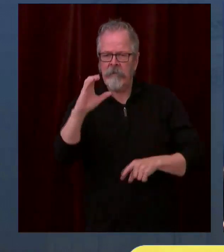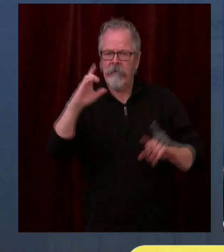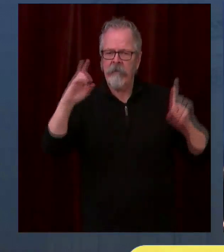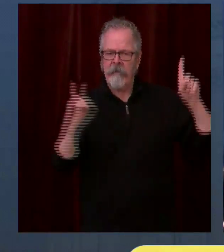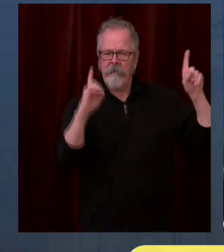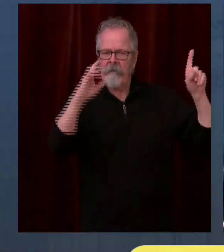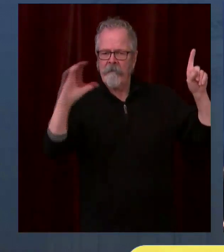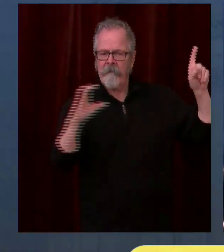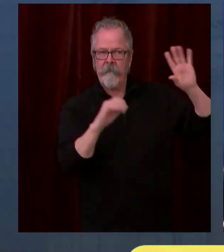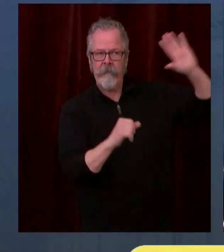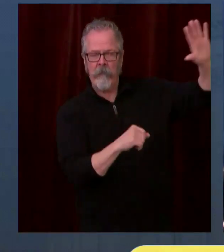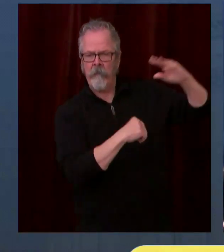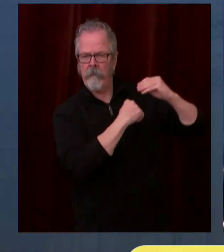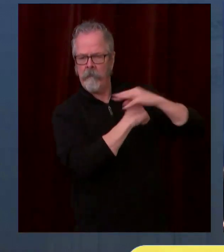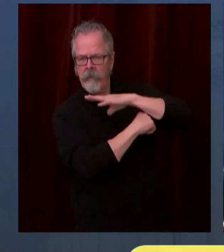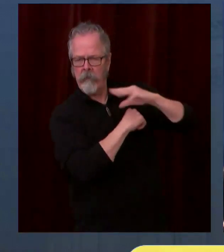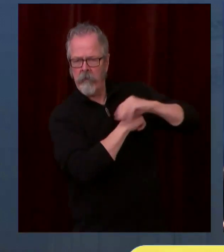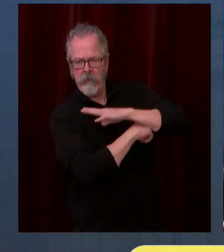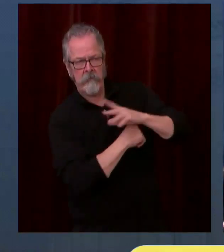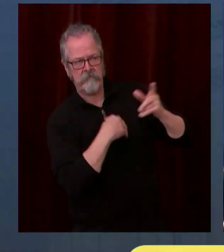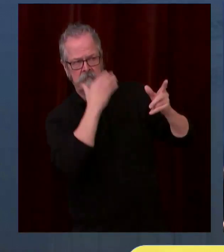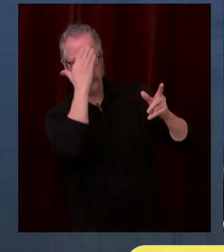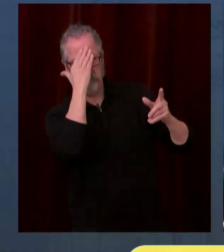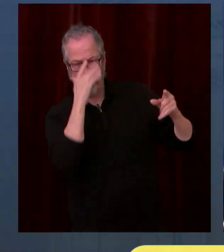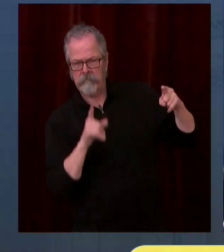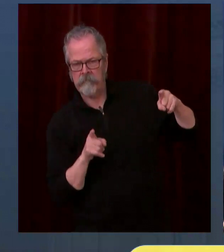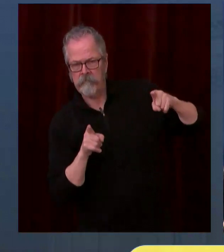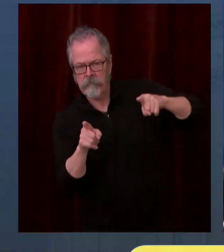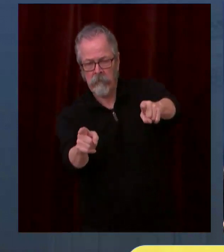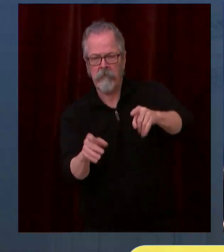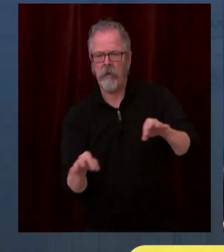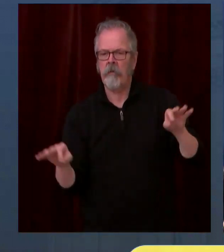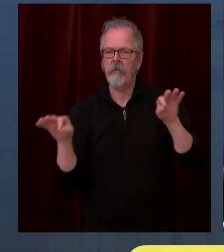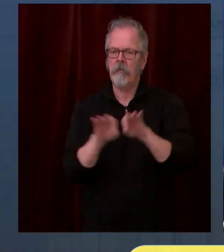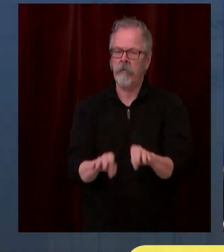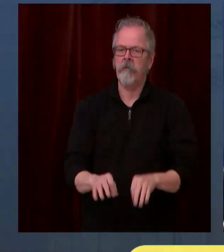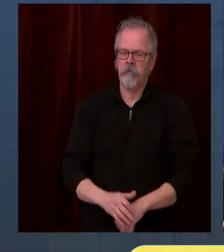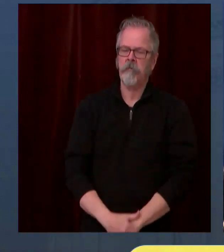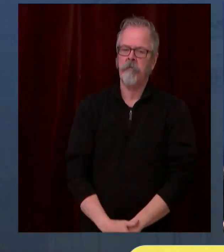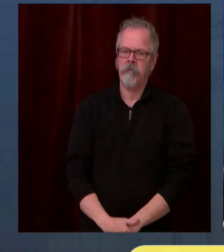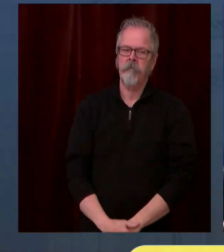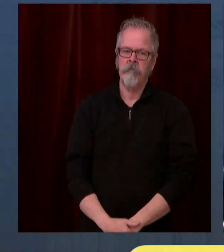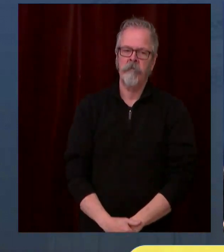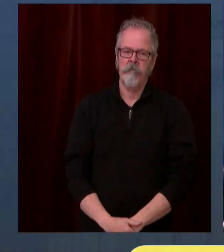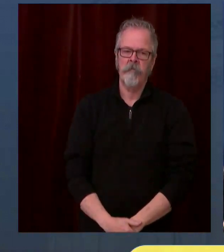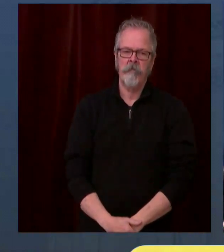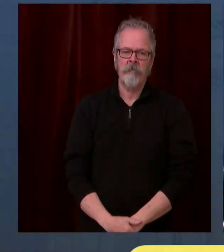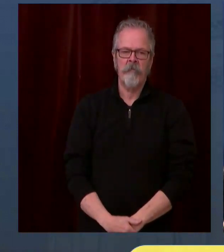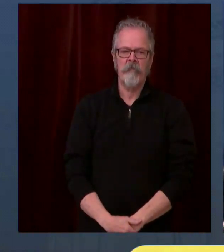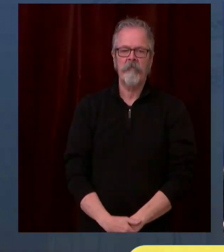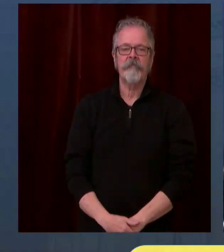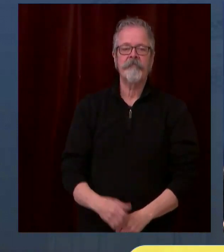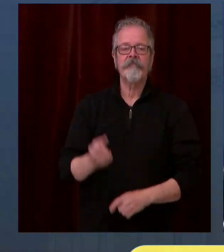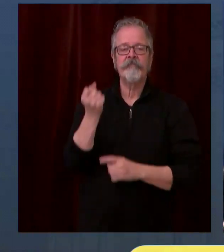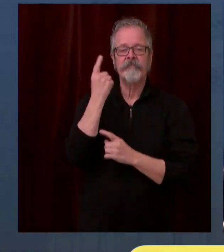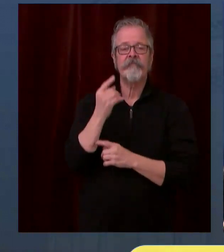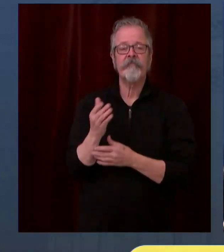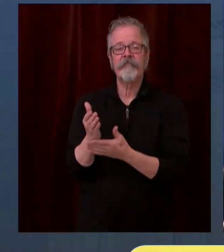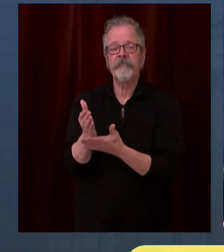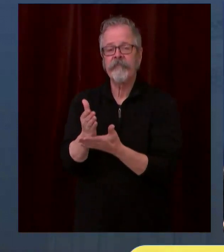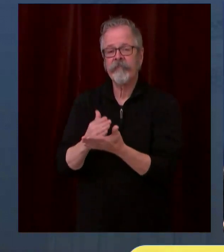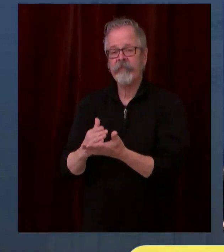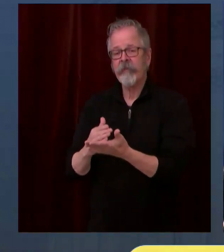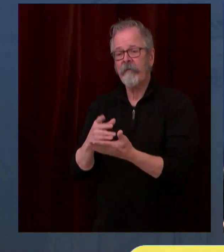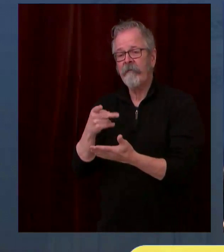the same. However, we are building in more flexibility in those subsequent tiers. Once